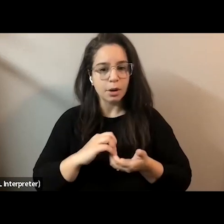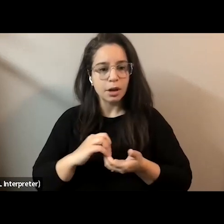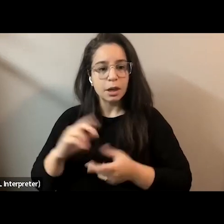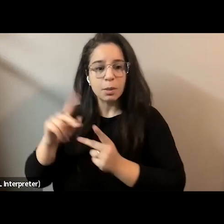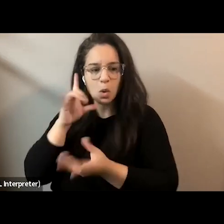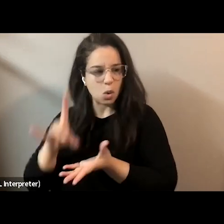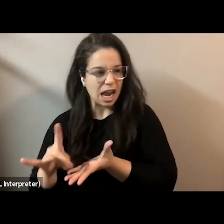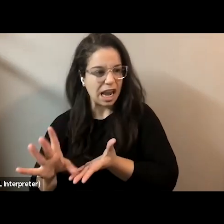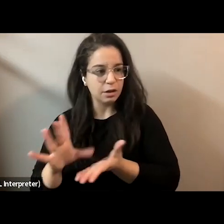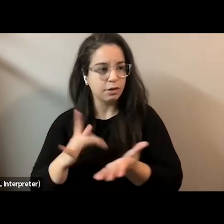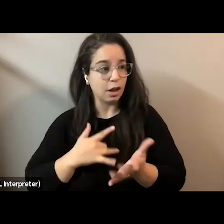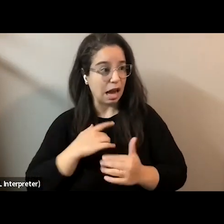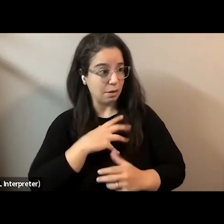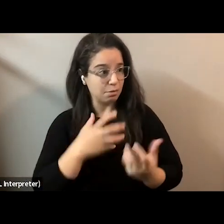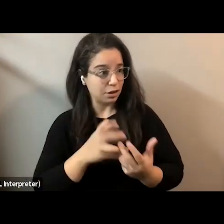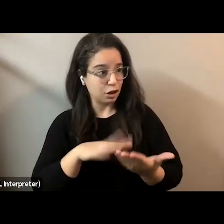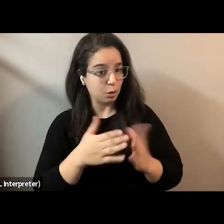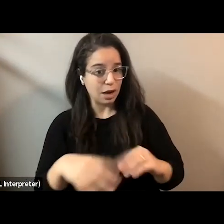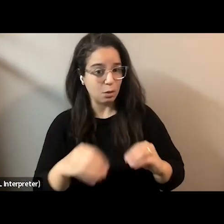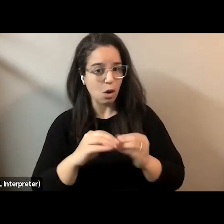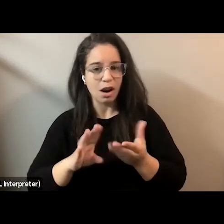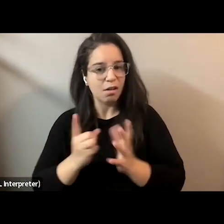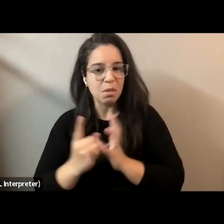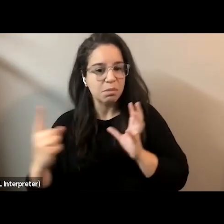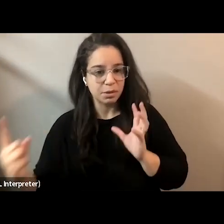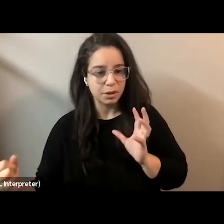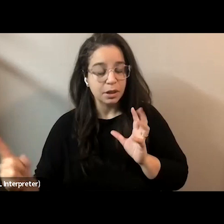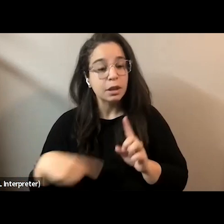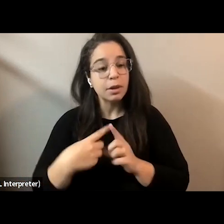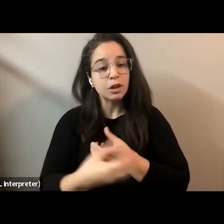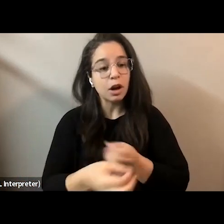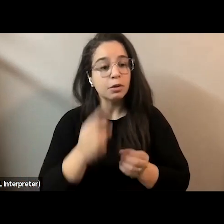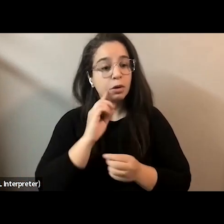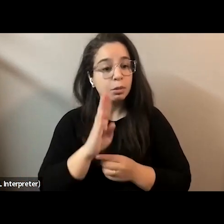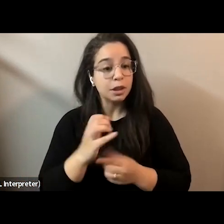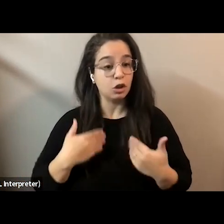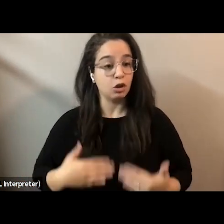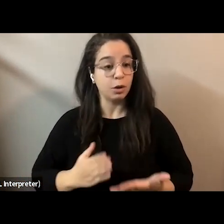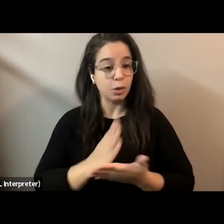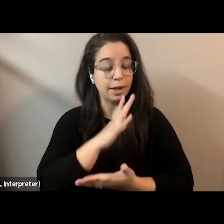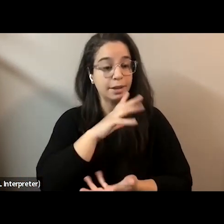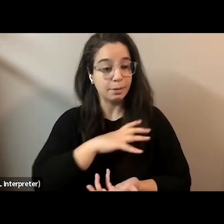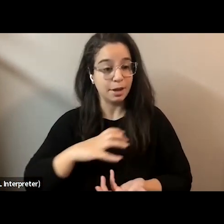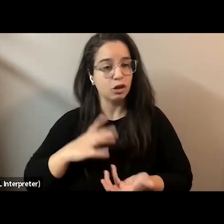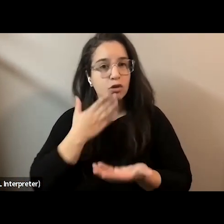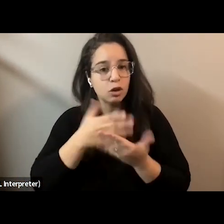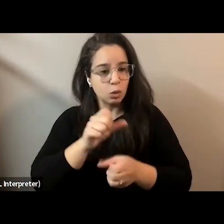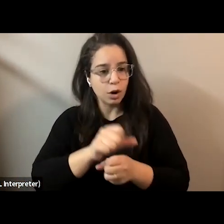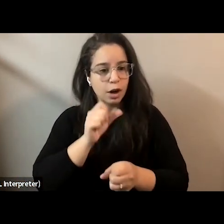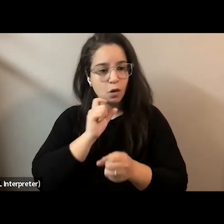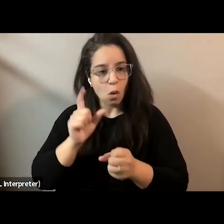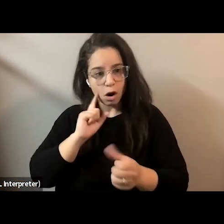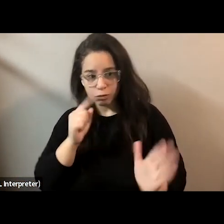um and discrimination and the office of the bbc human rights commissioner is doing great work in uncovering discrimination